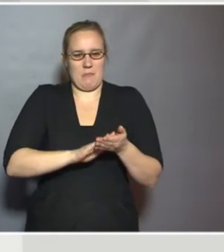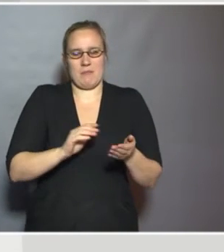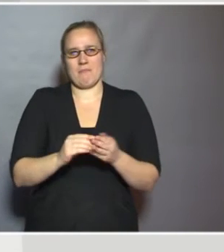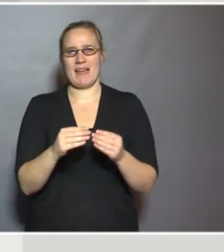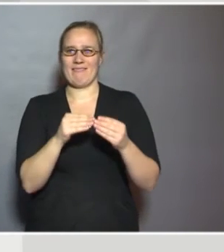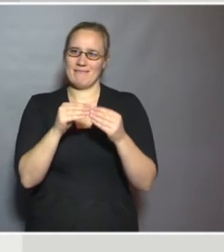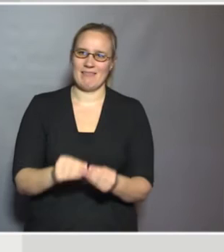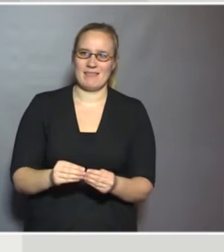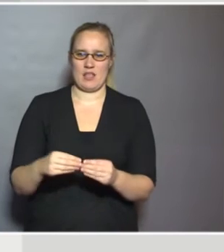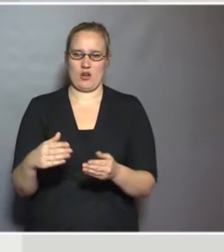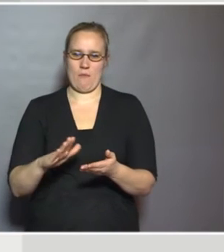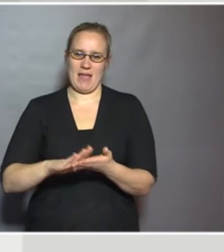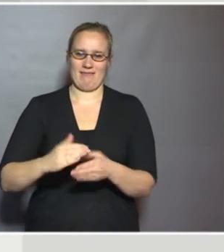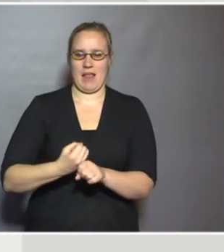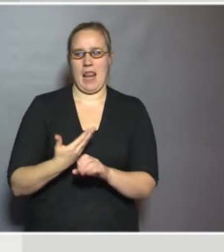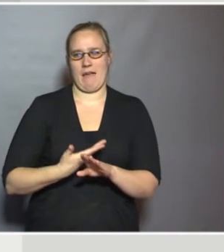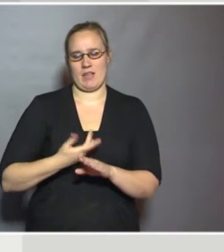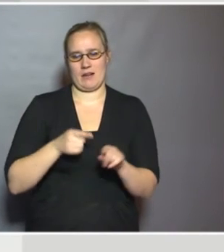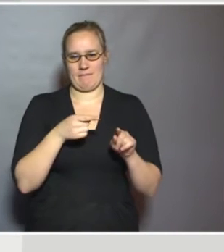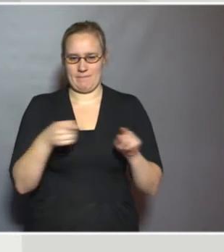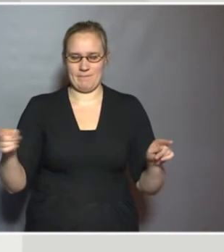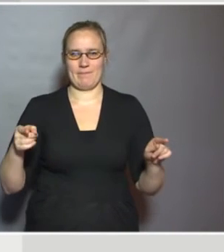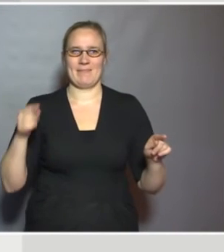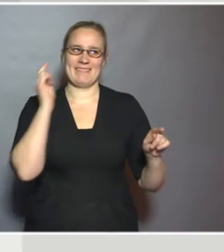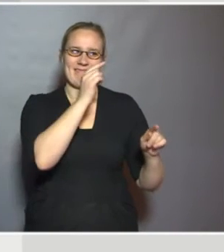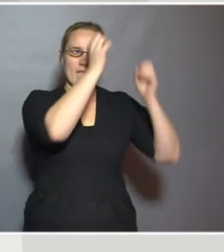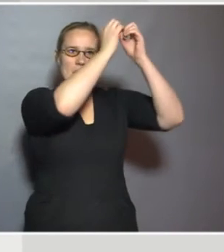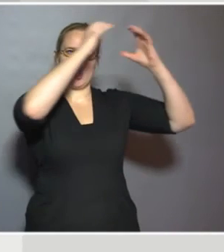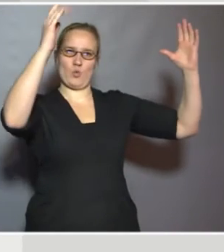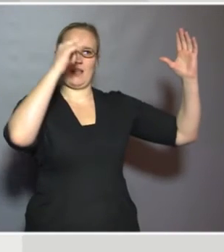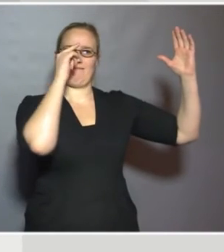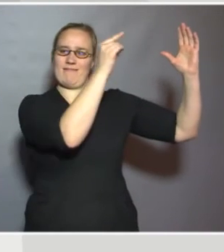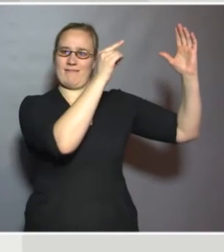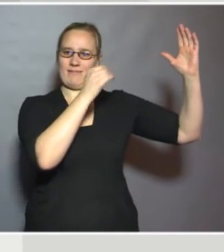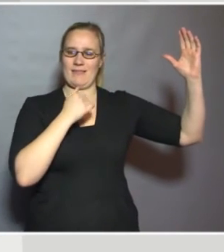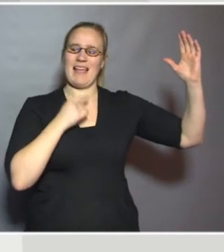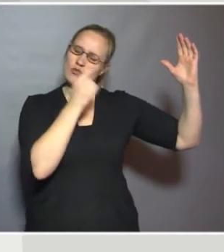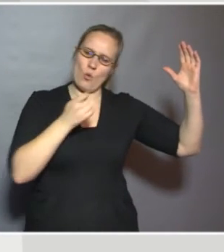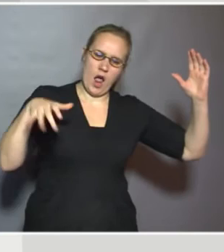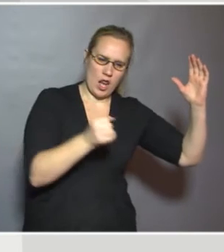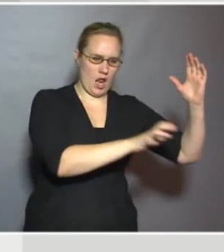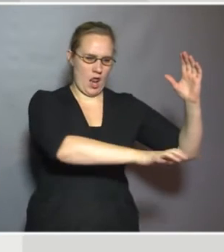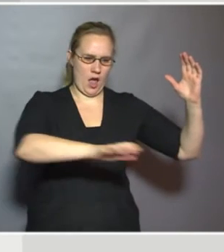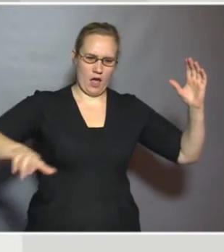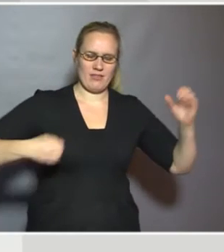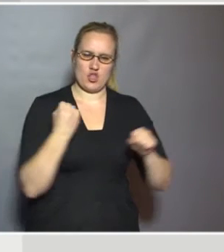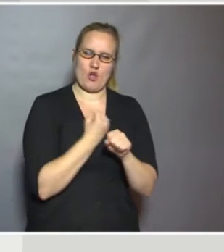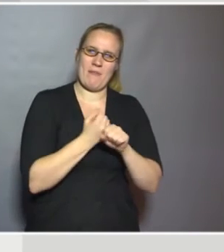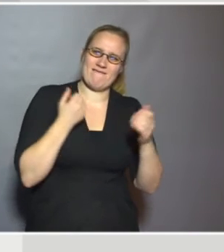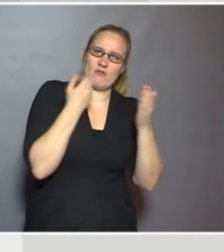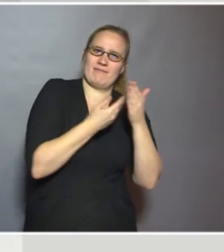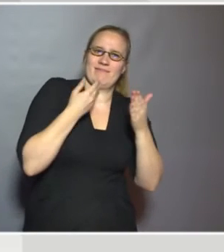peers. This is a vision. This is something all countries are working towards.